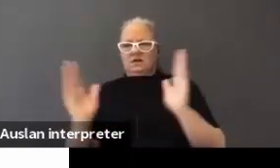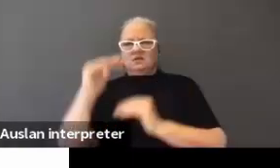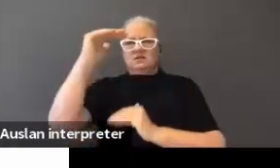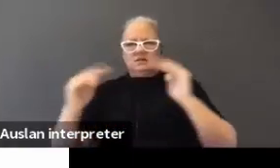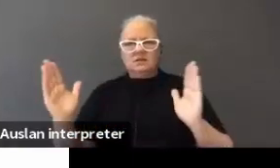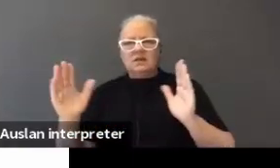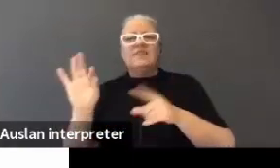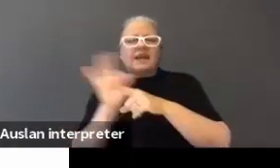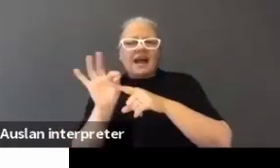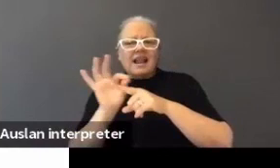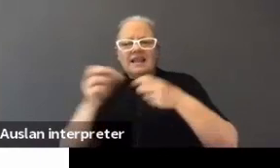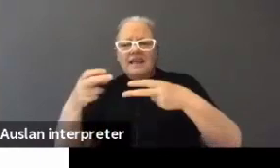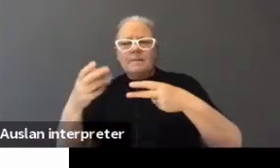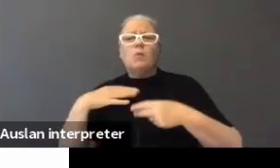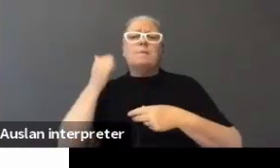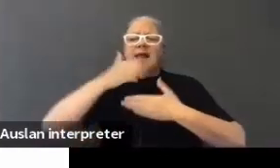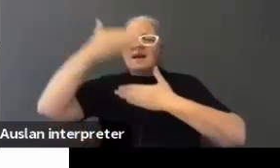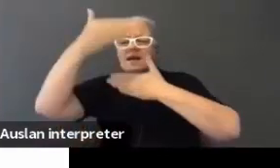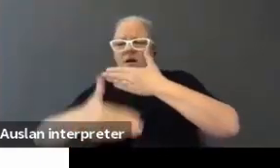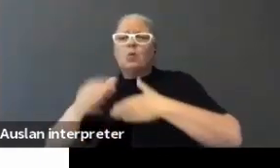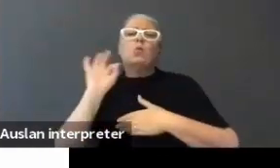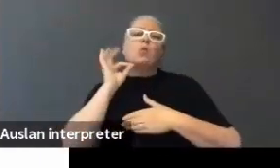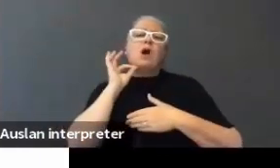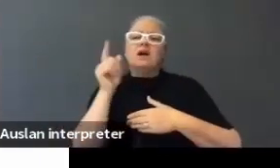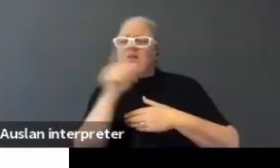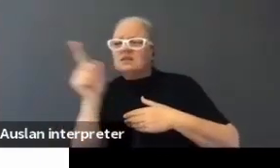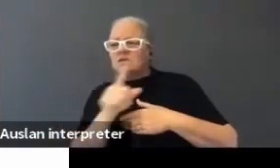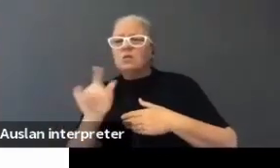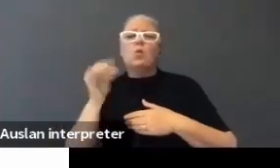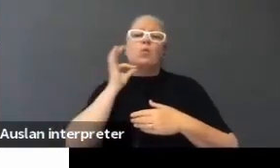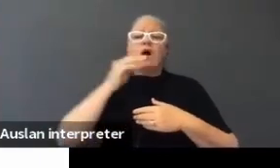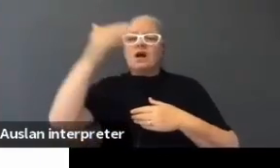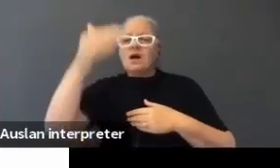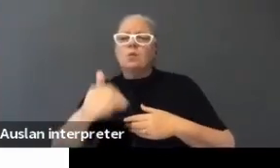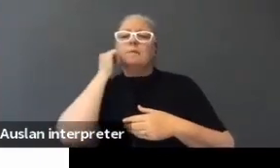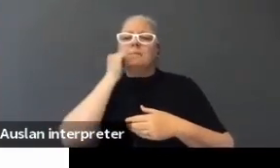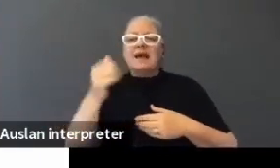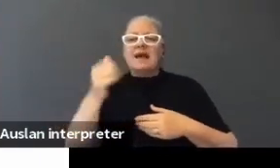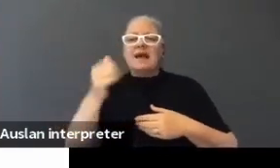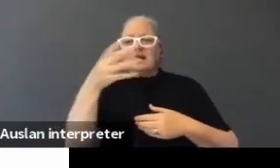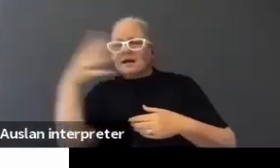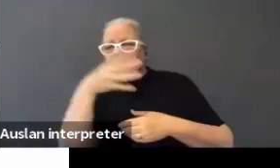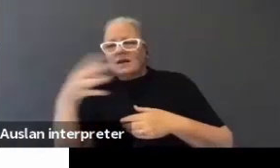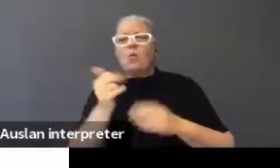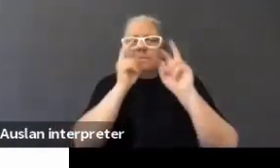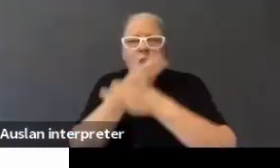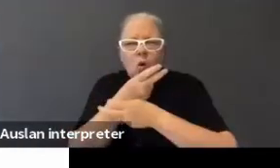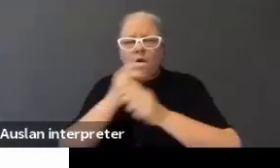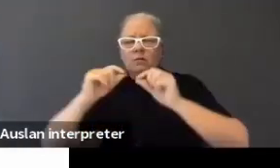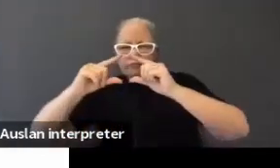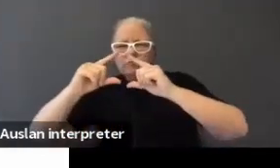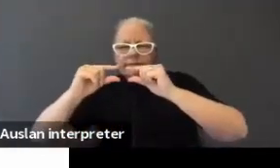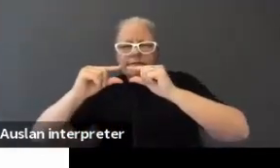the captions, setting it to a background with white text or white background with black text, bolding, etc.